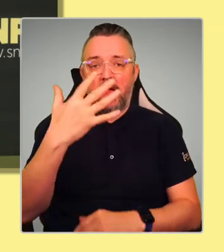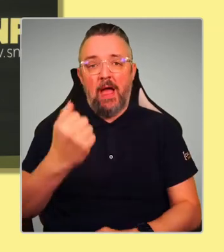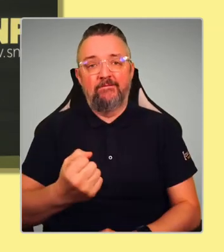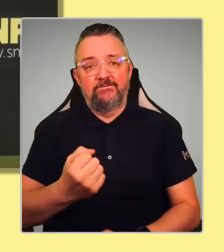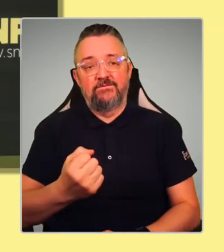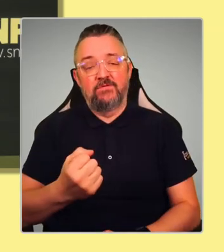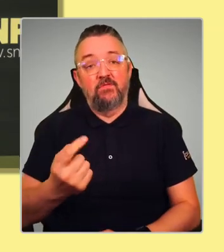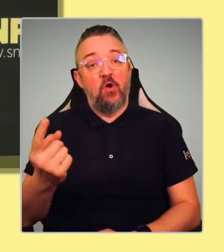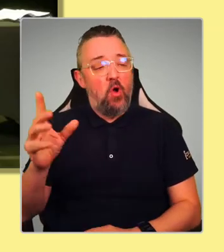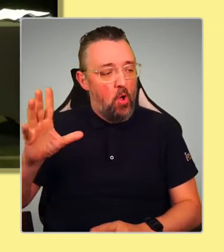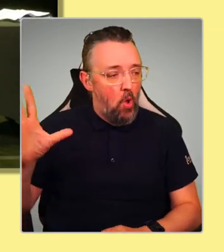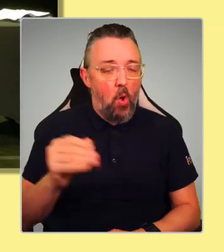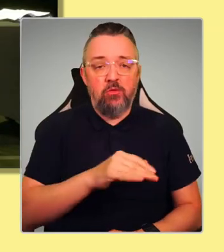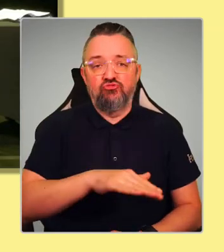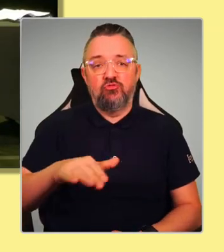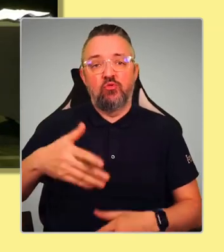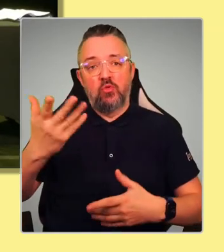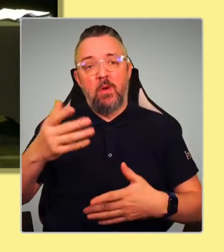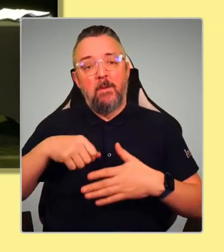born in Scotland.